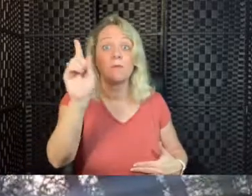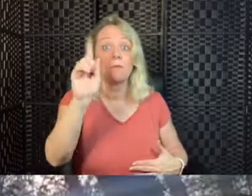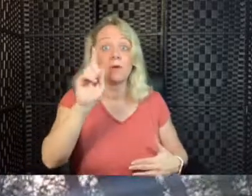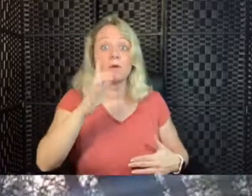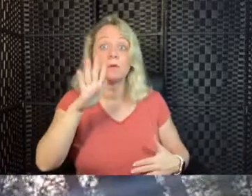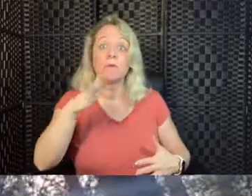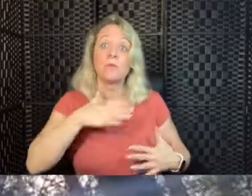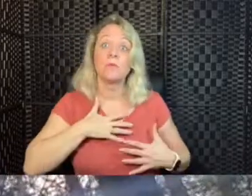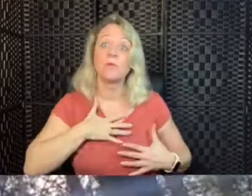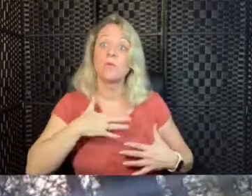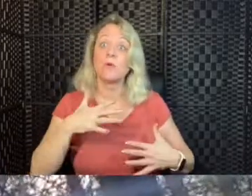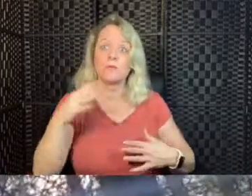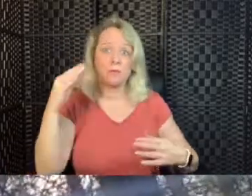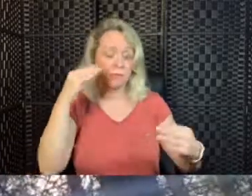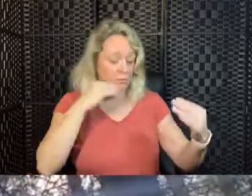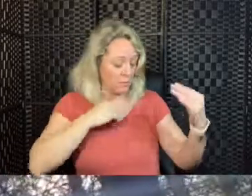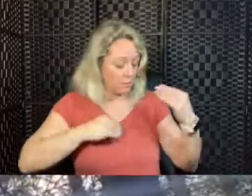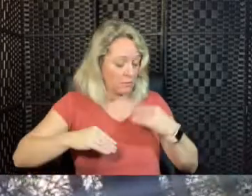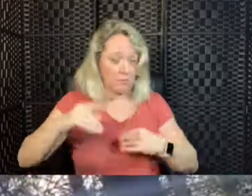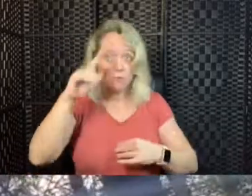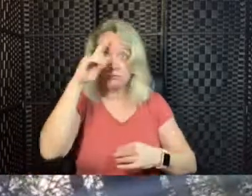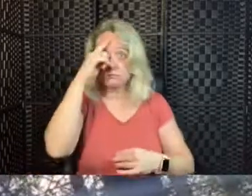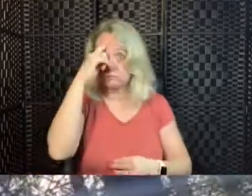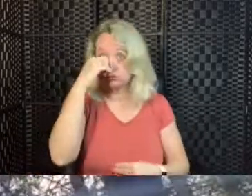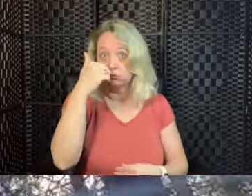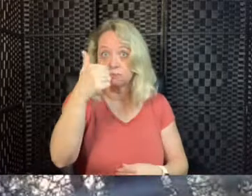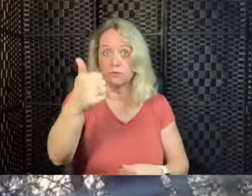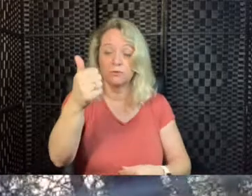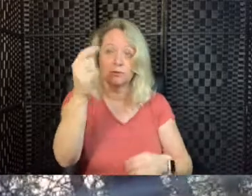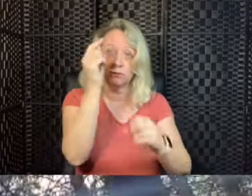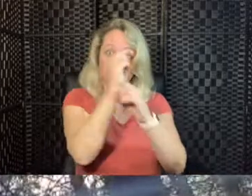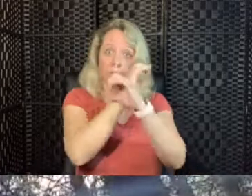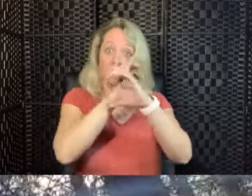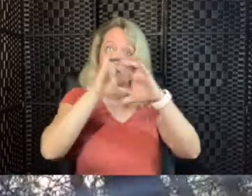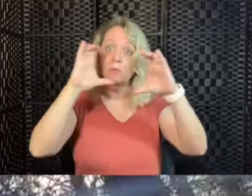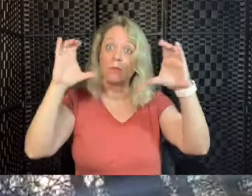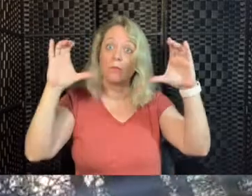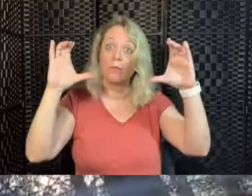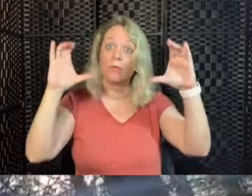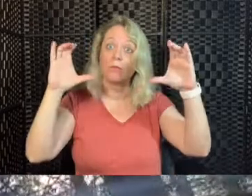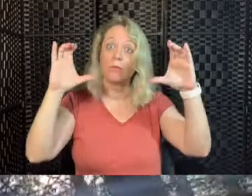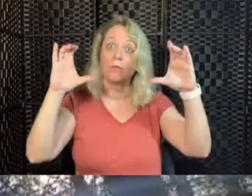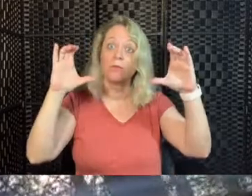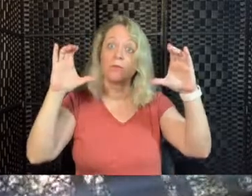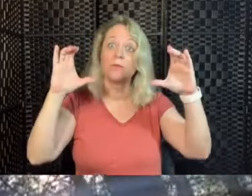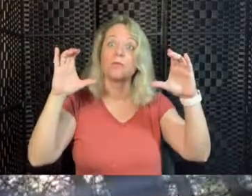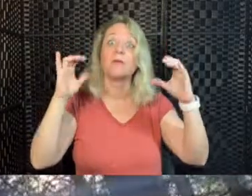allowing that to return to normal